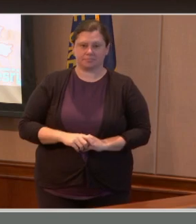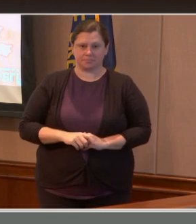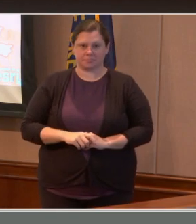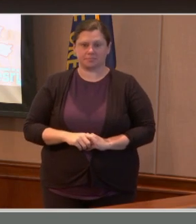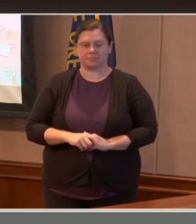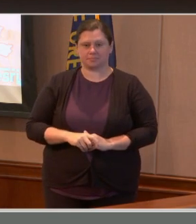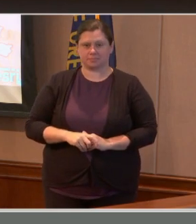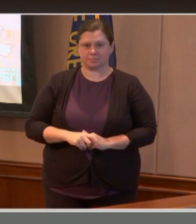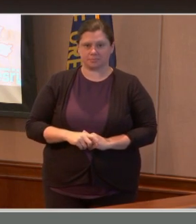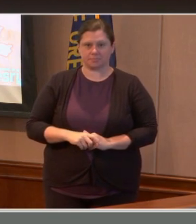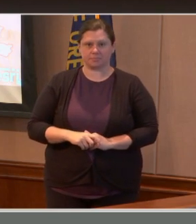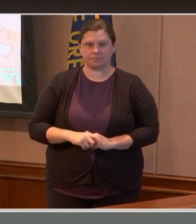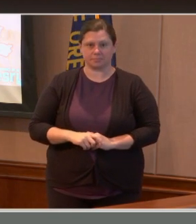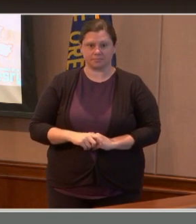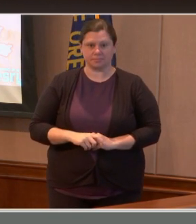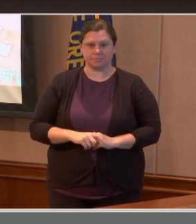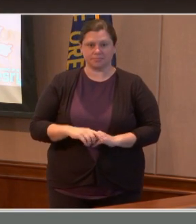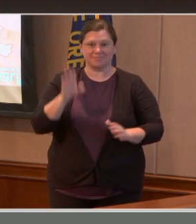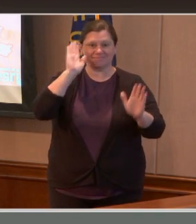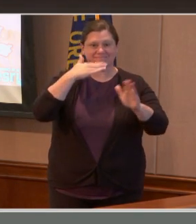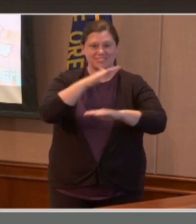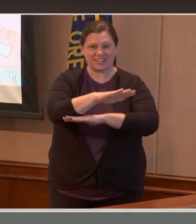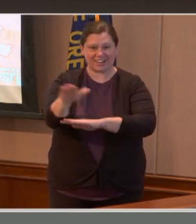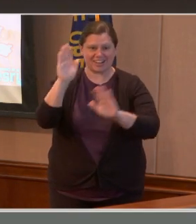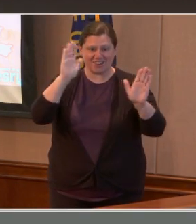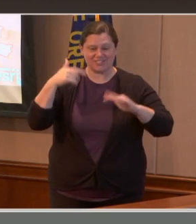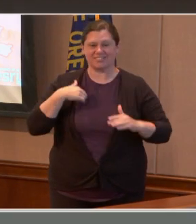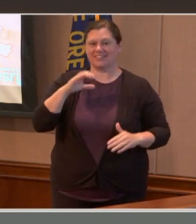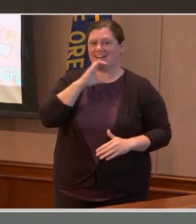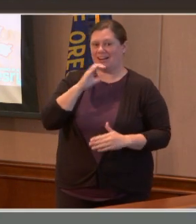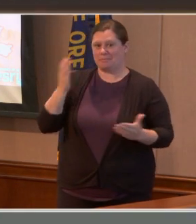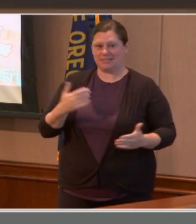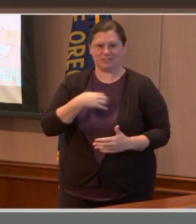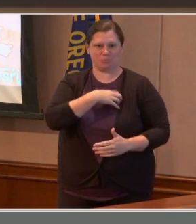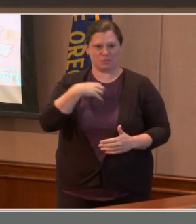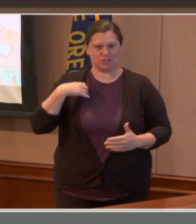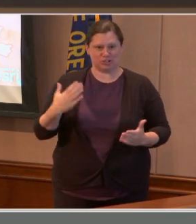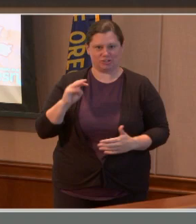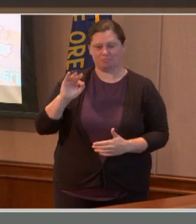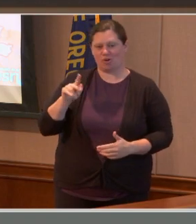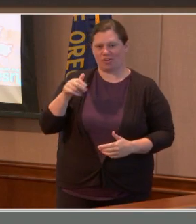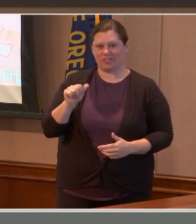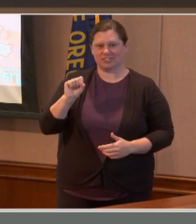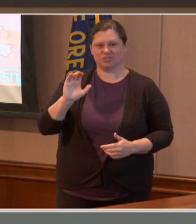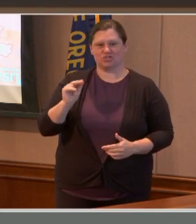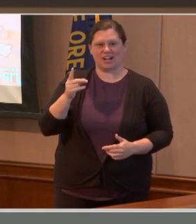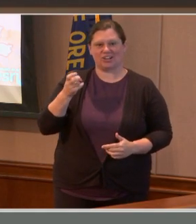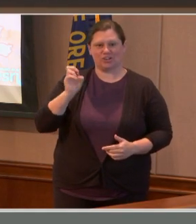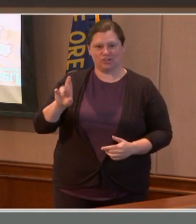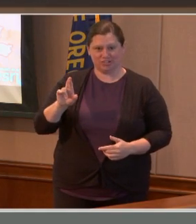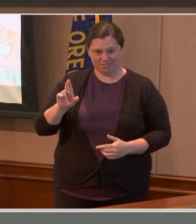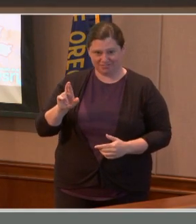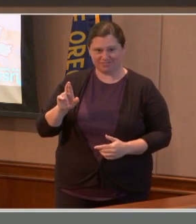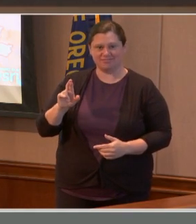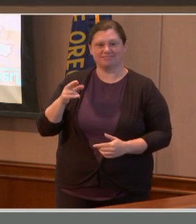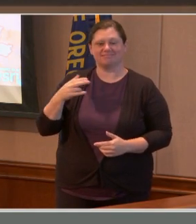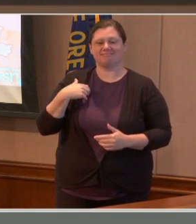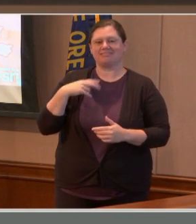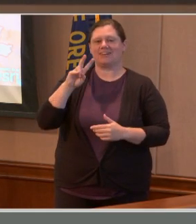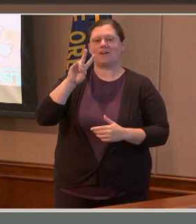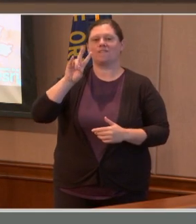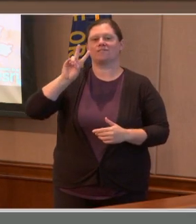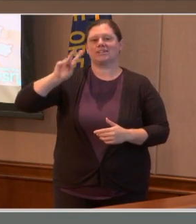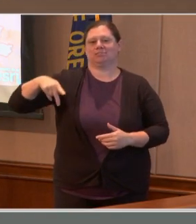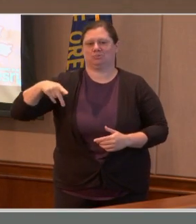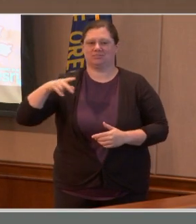Good afternoon, everyone. I'm Clackamas County Commissioner Martha Schrader. I'm the Vice Chair of the Commission this year. I'm here to